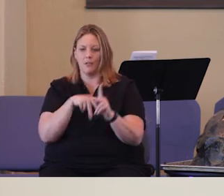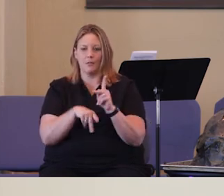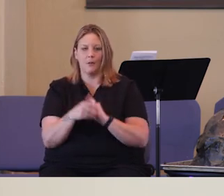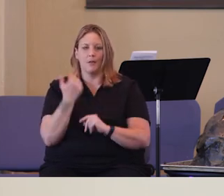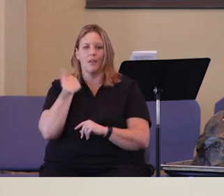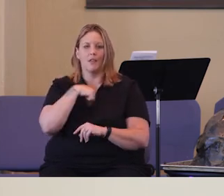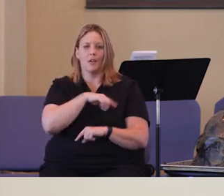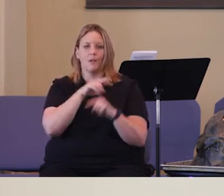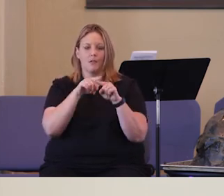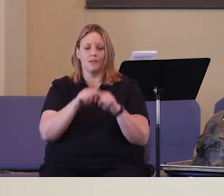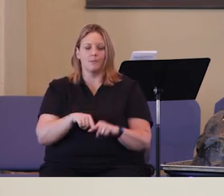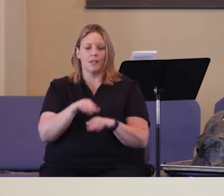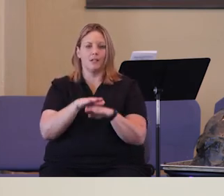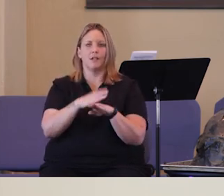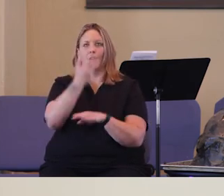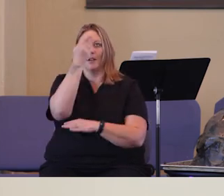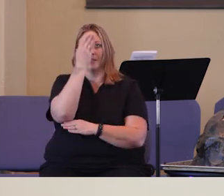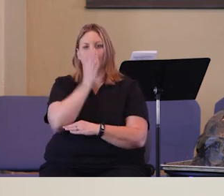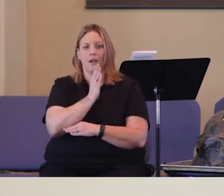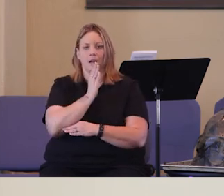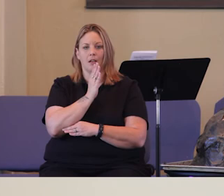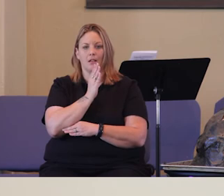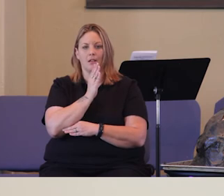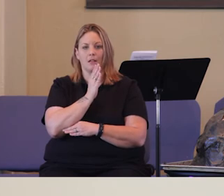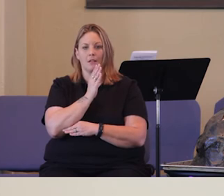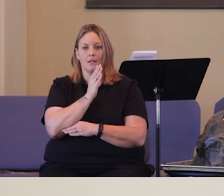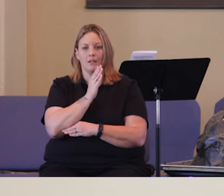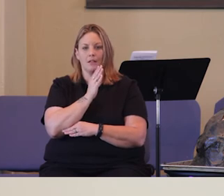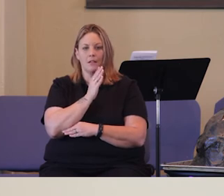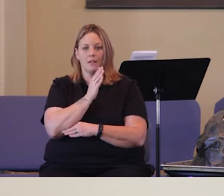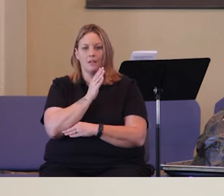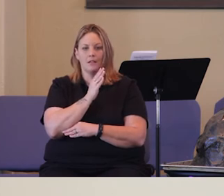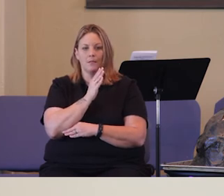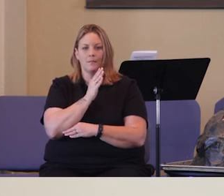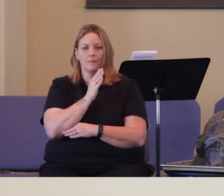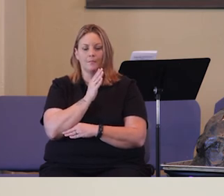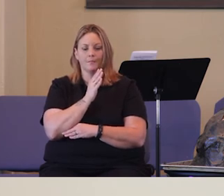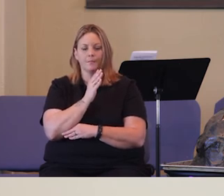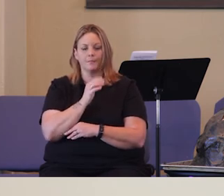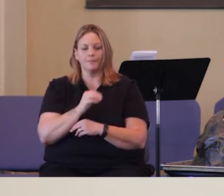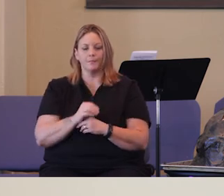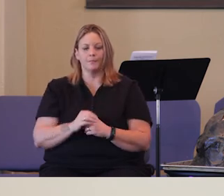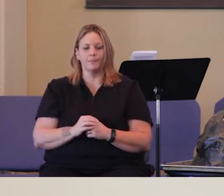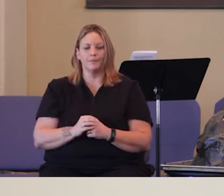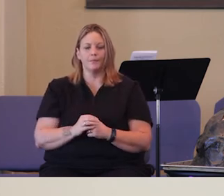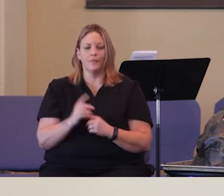that we are relying on God, that,